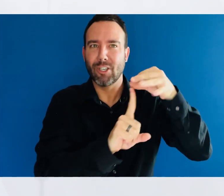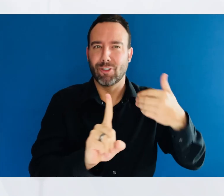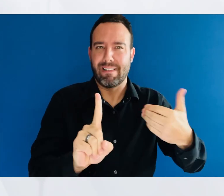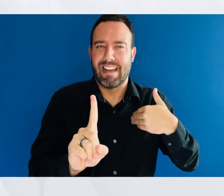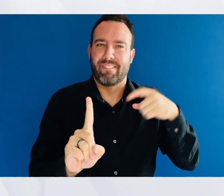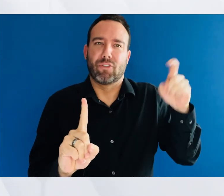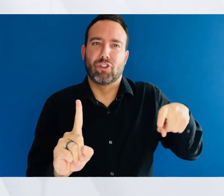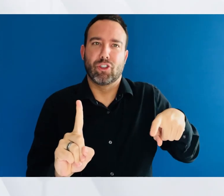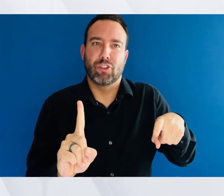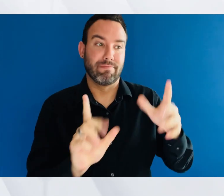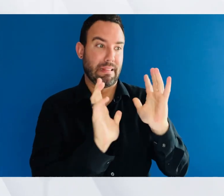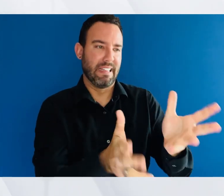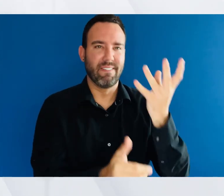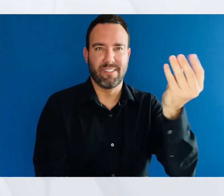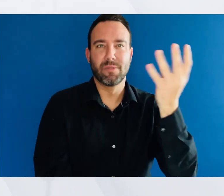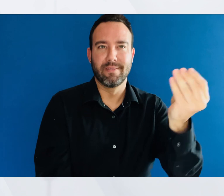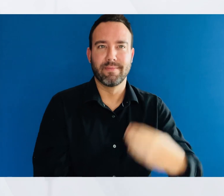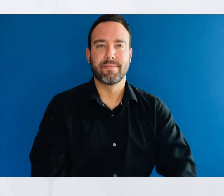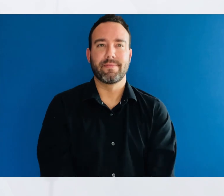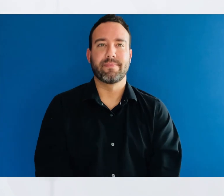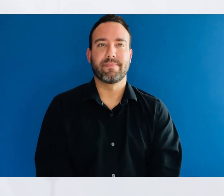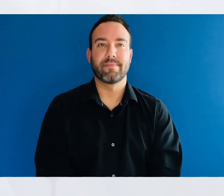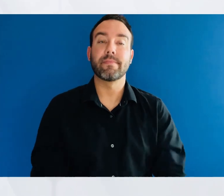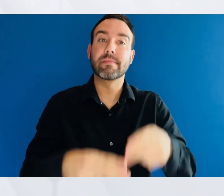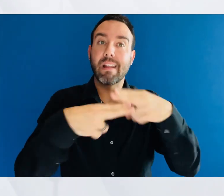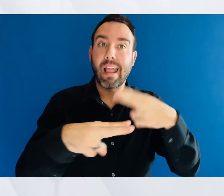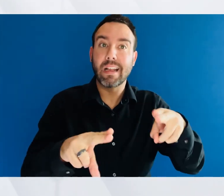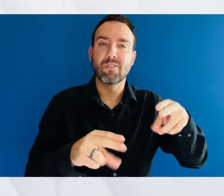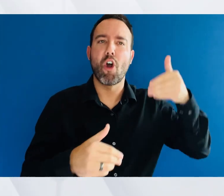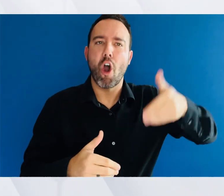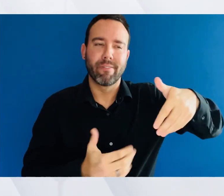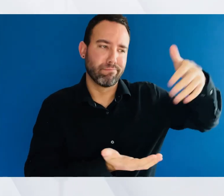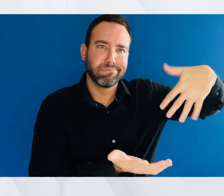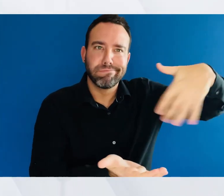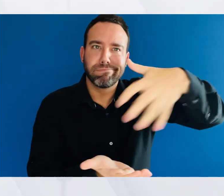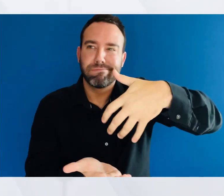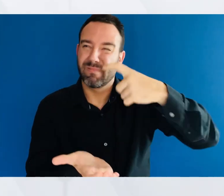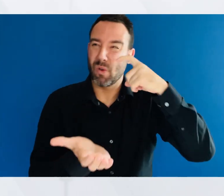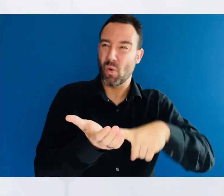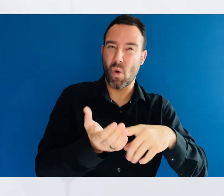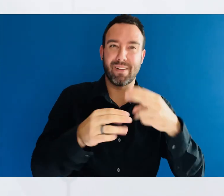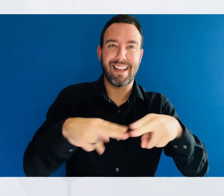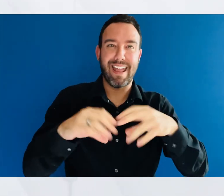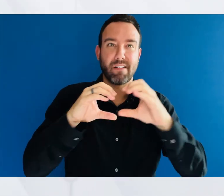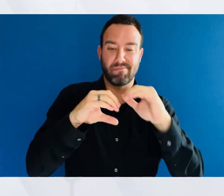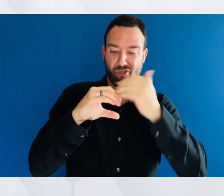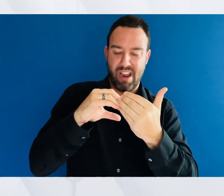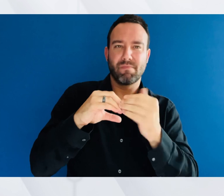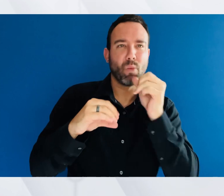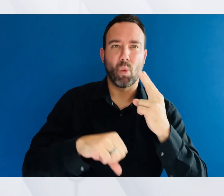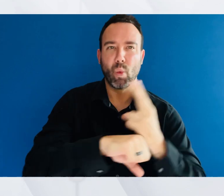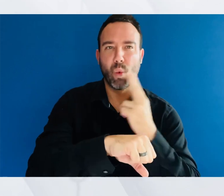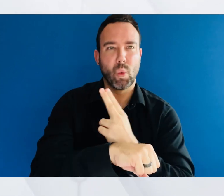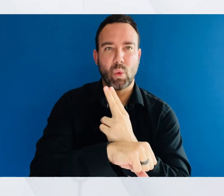your flock and keep them outside. Collect eggs often, don't use cracked ones, and store eggs in your refrigerator.